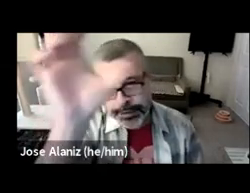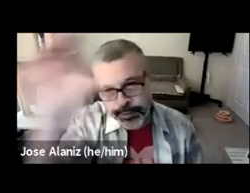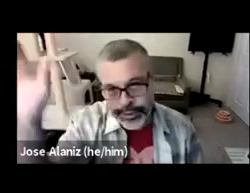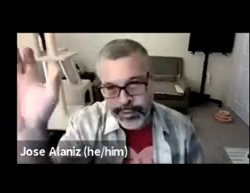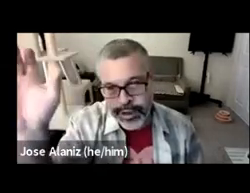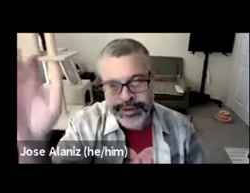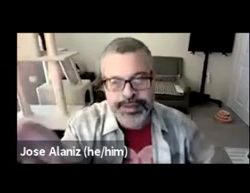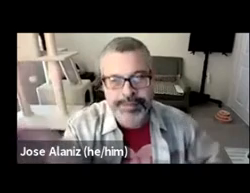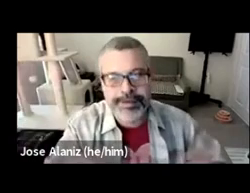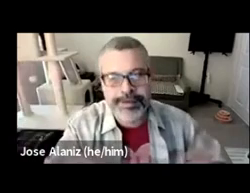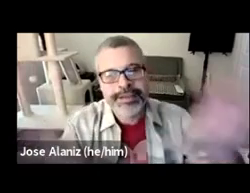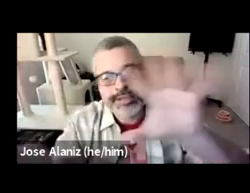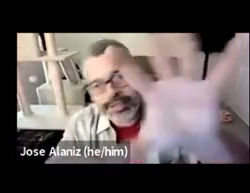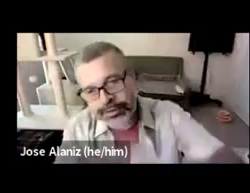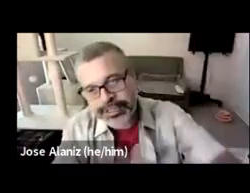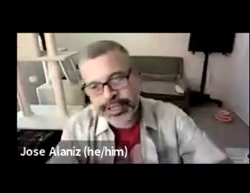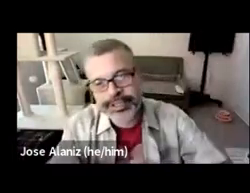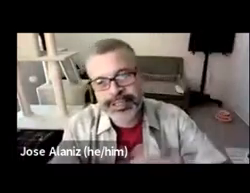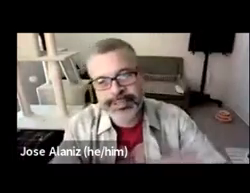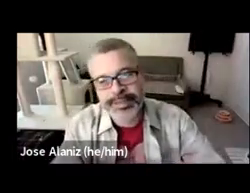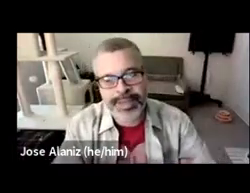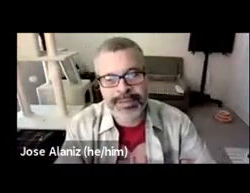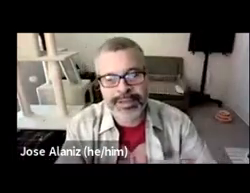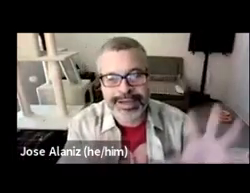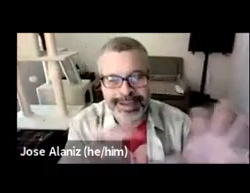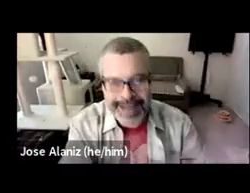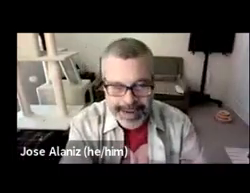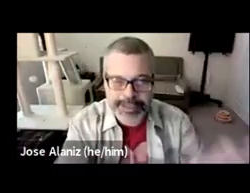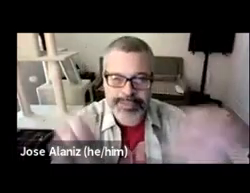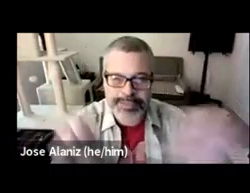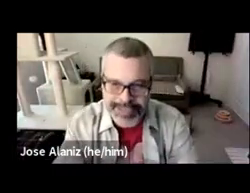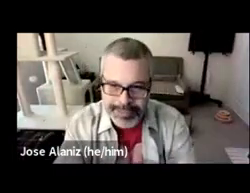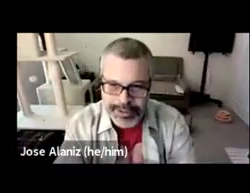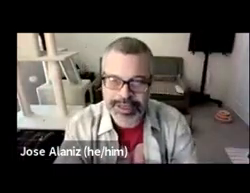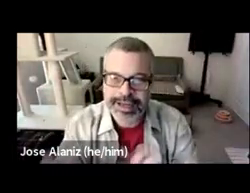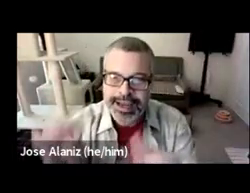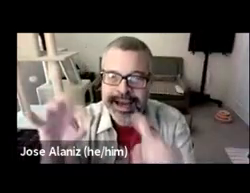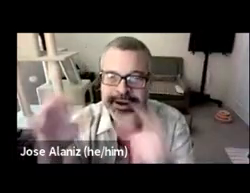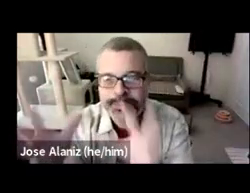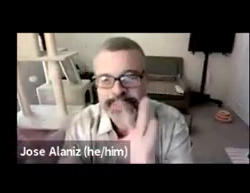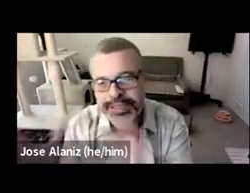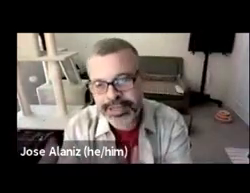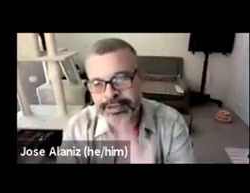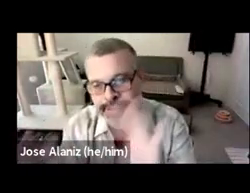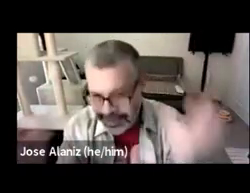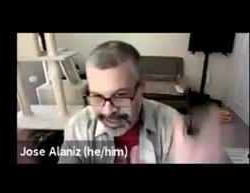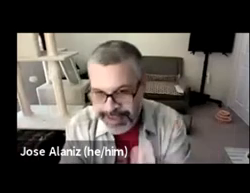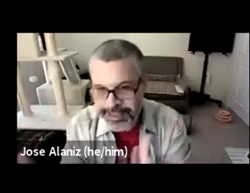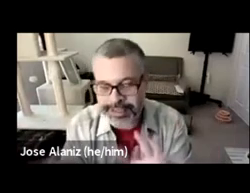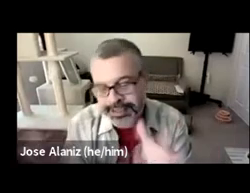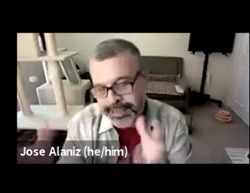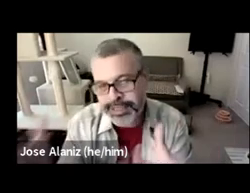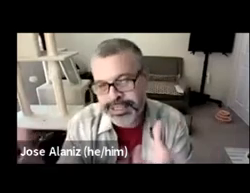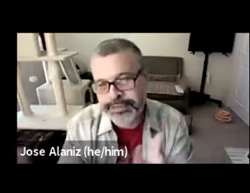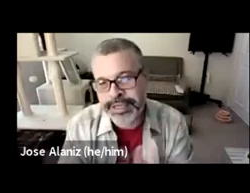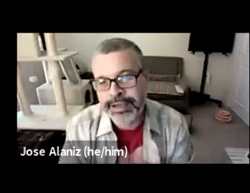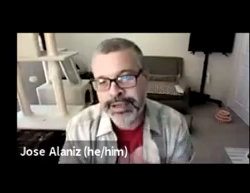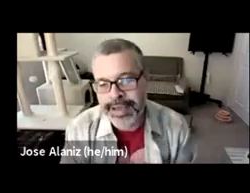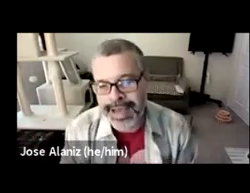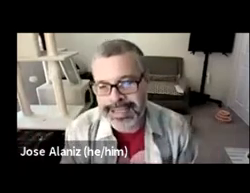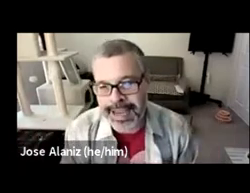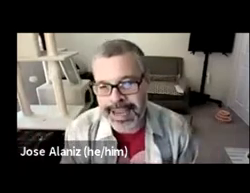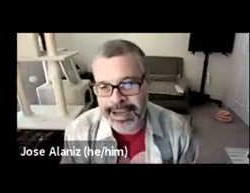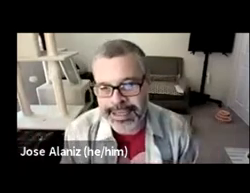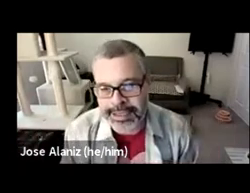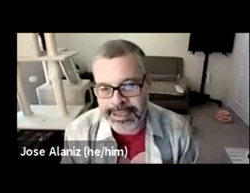her head with the word water. So there's these associations being made between language perception and her particular ontology and subjectivity